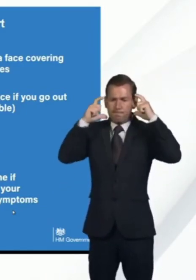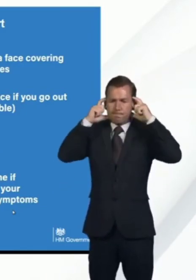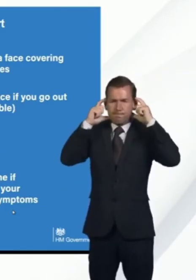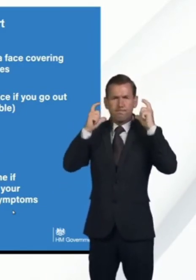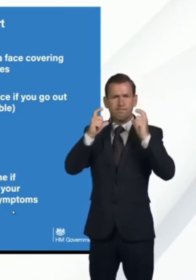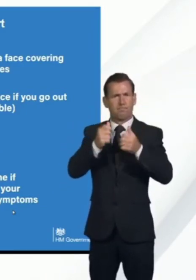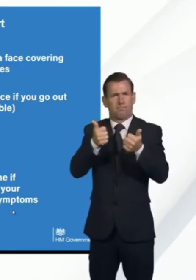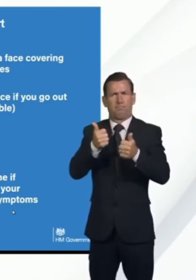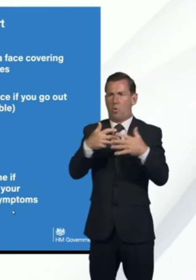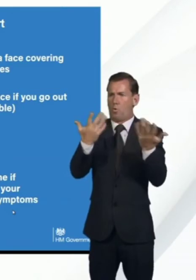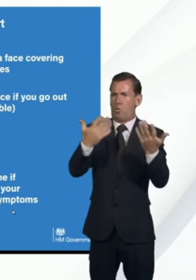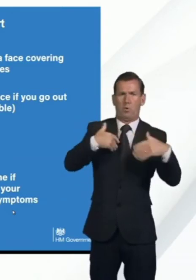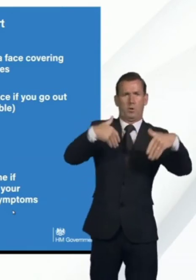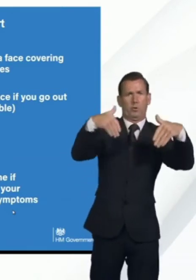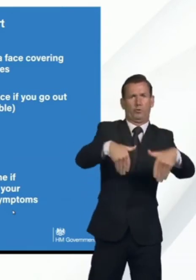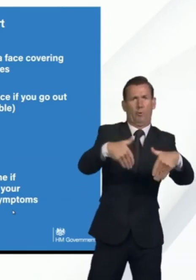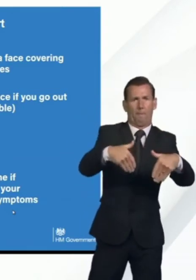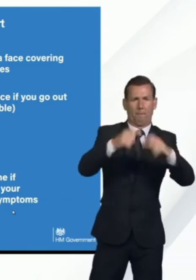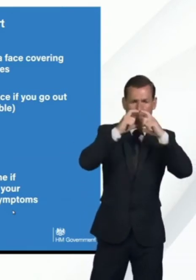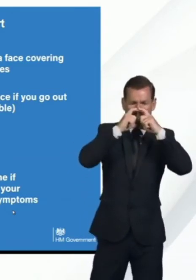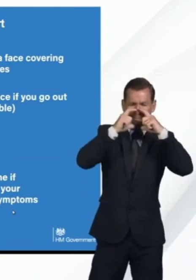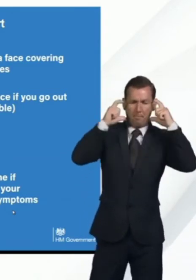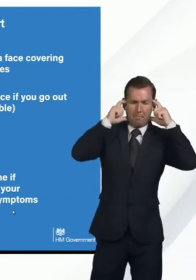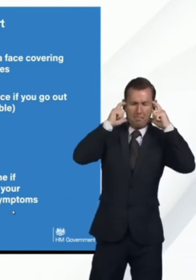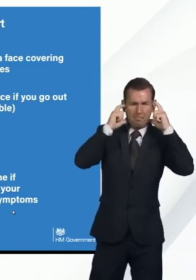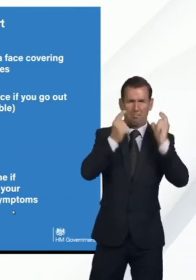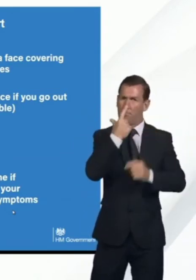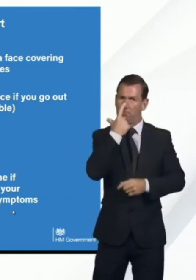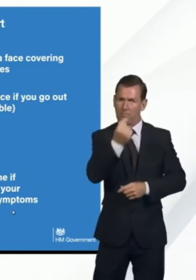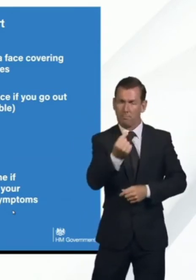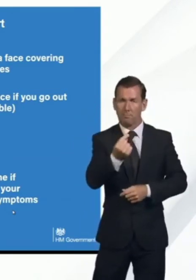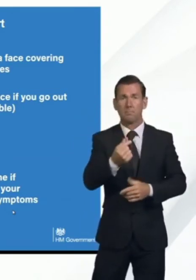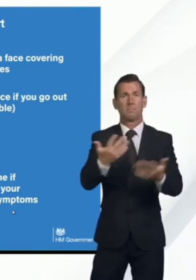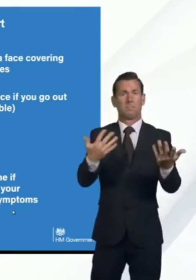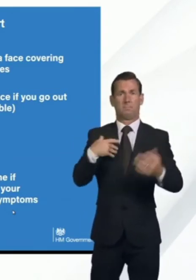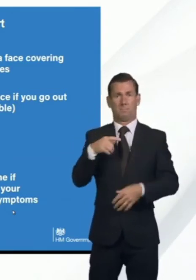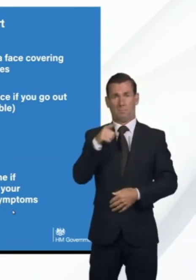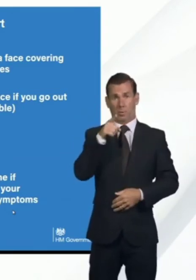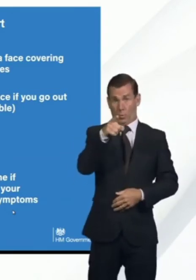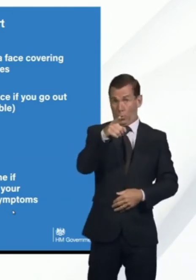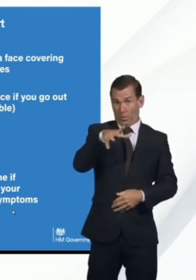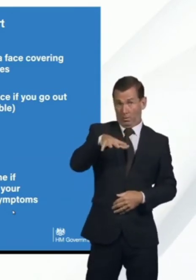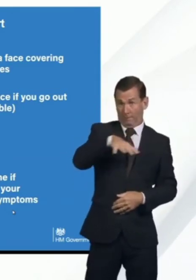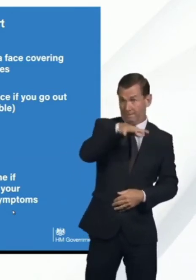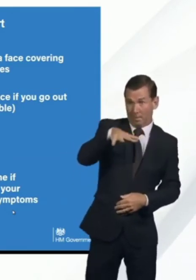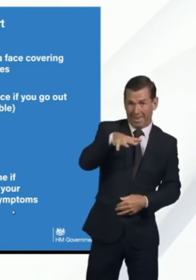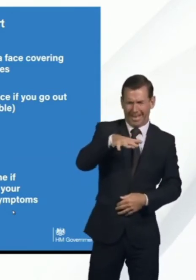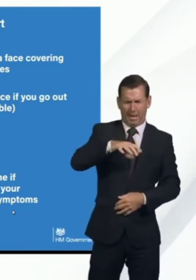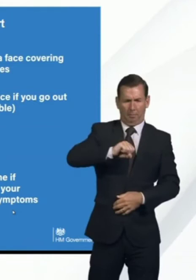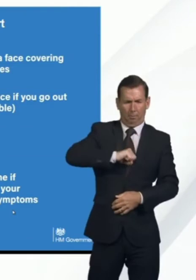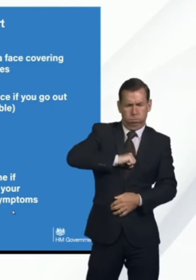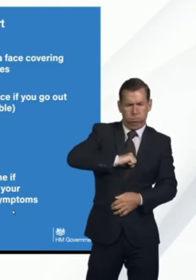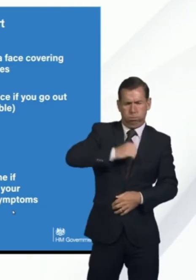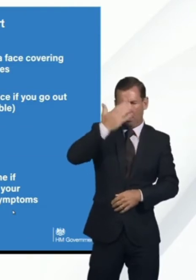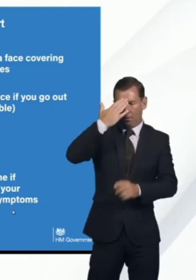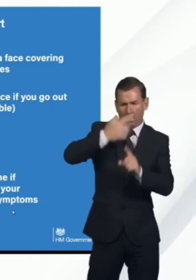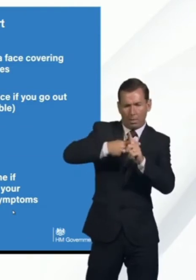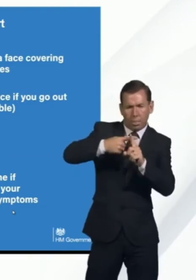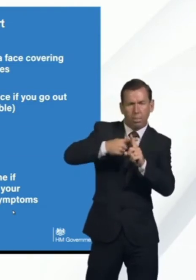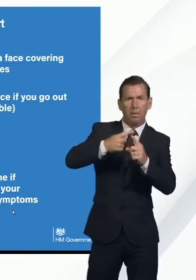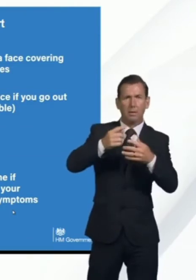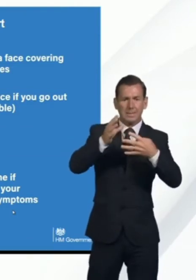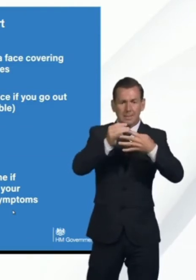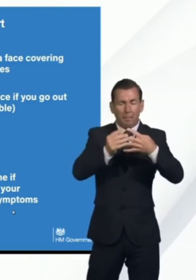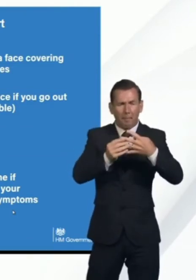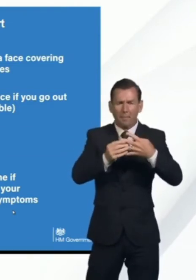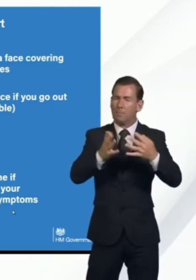example, in some shops and on public transport. And if you or anyone in your household has symptoms, you all need to self